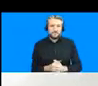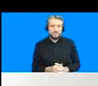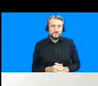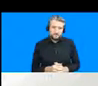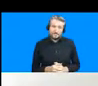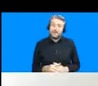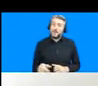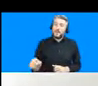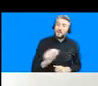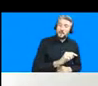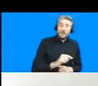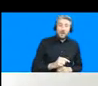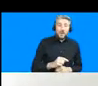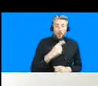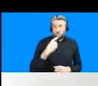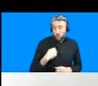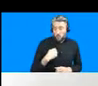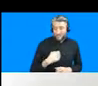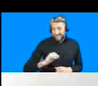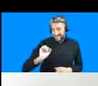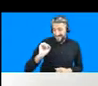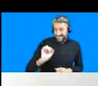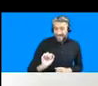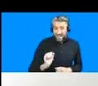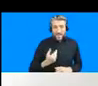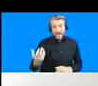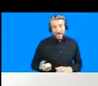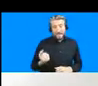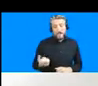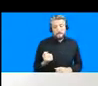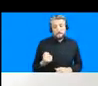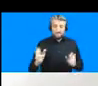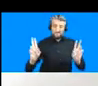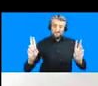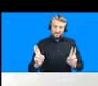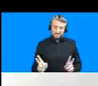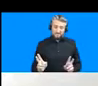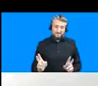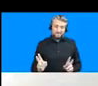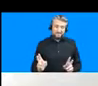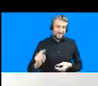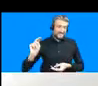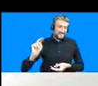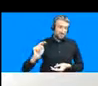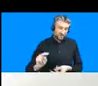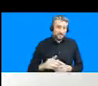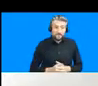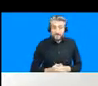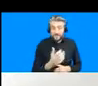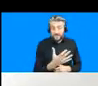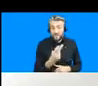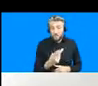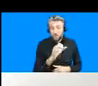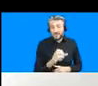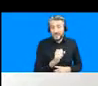reported that their incomes did decrease and this was reported for most of the respondents 52 percent of male and 45 percent of